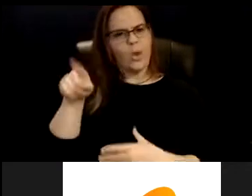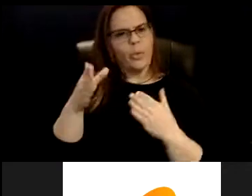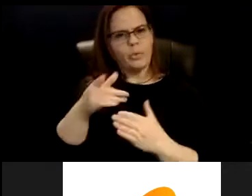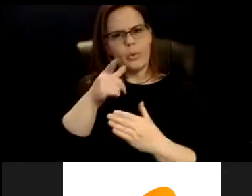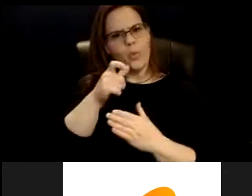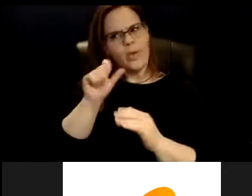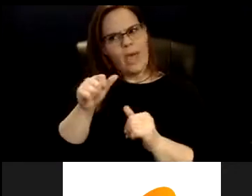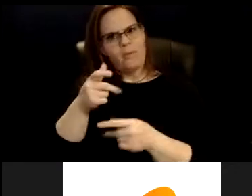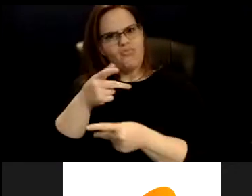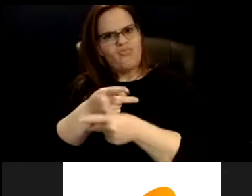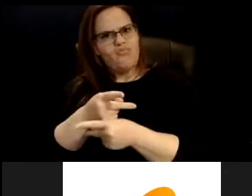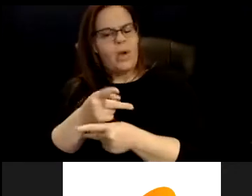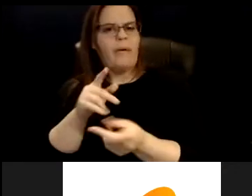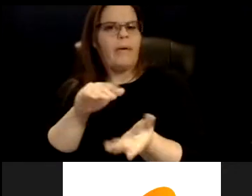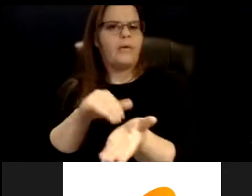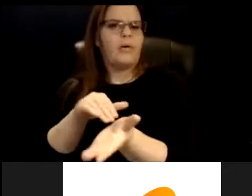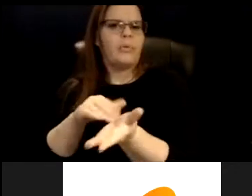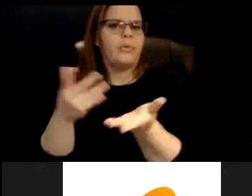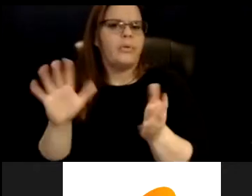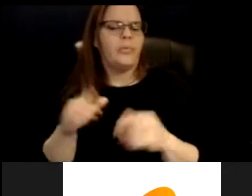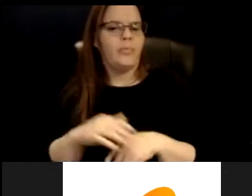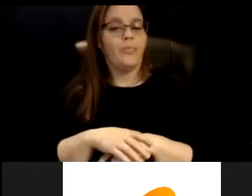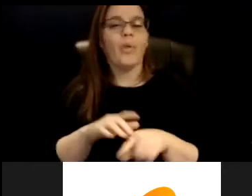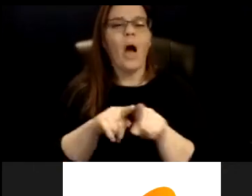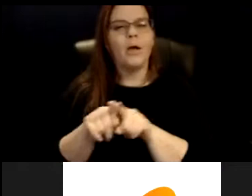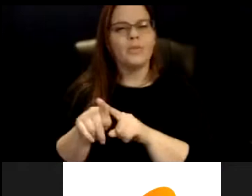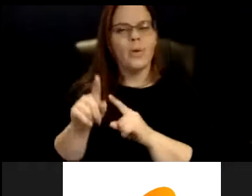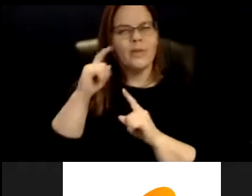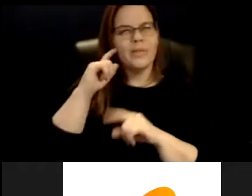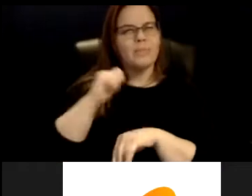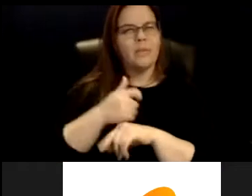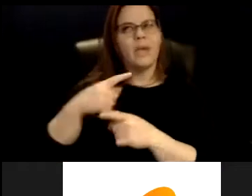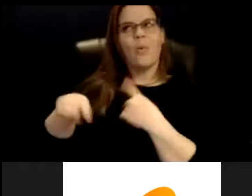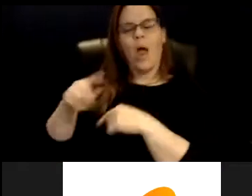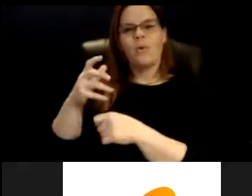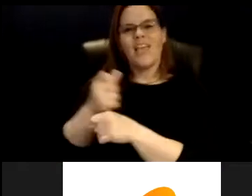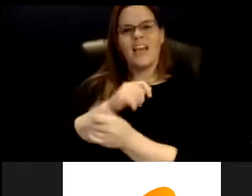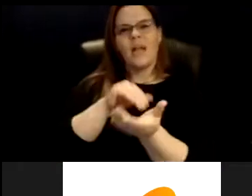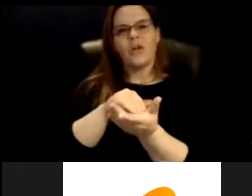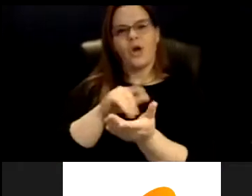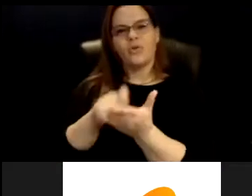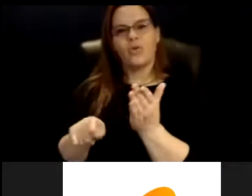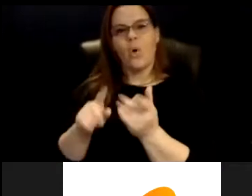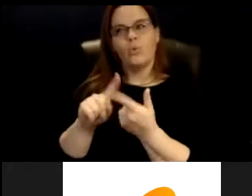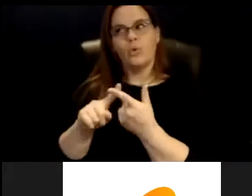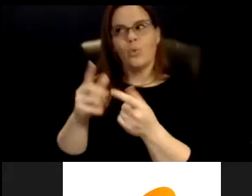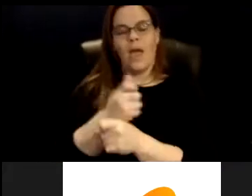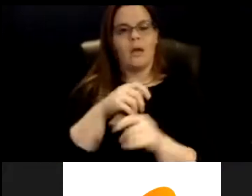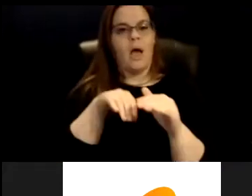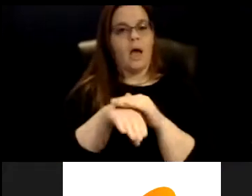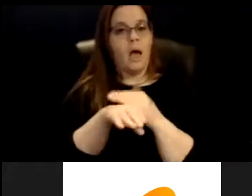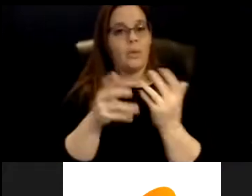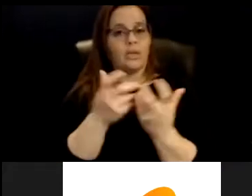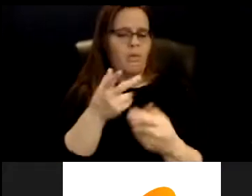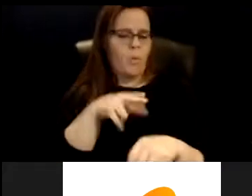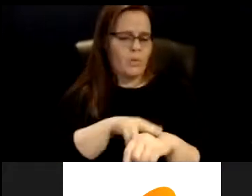of where the mindset around requiring a doctor's note for getting accommodations comes from, because of course they can't believe you